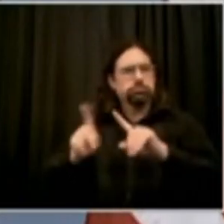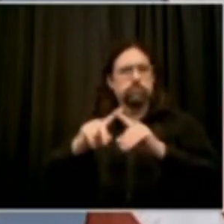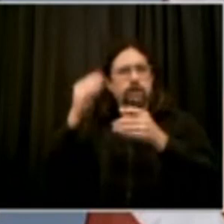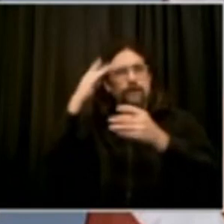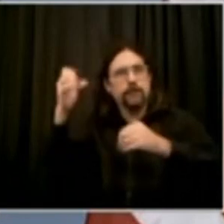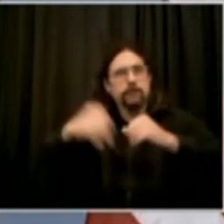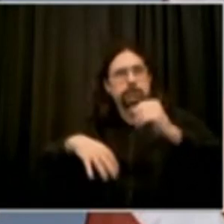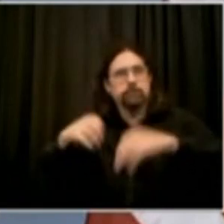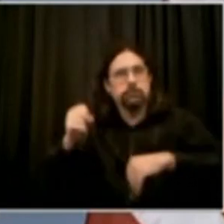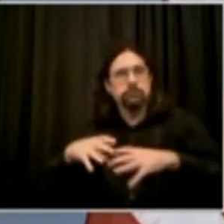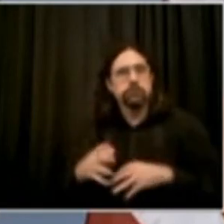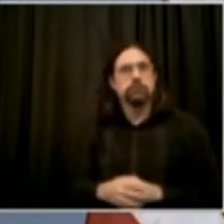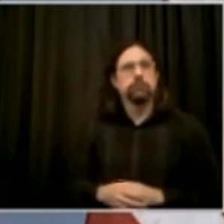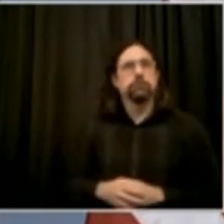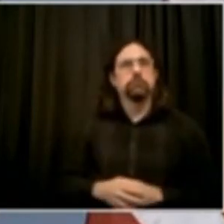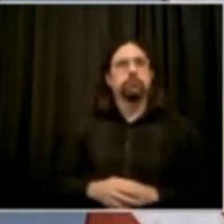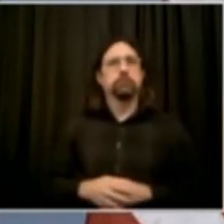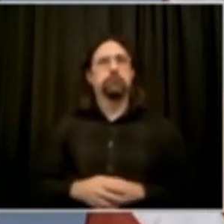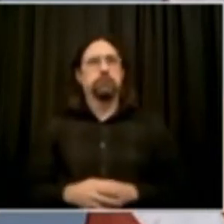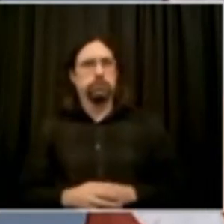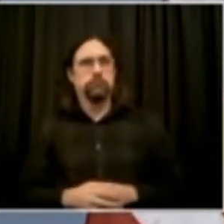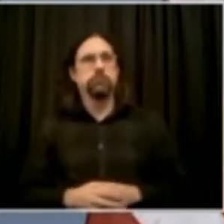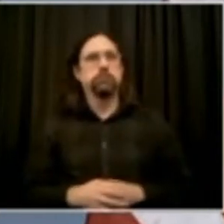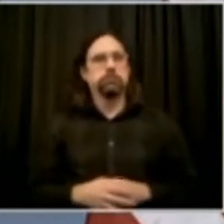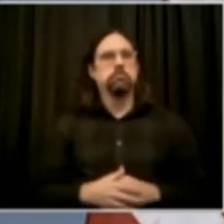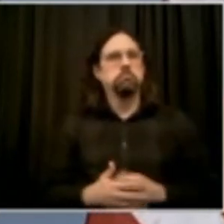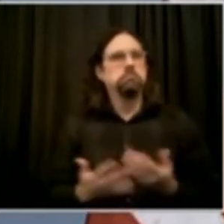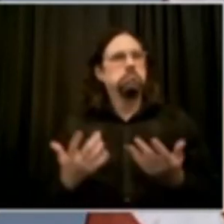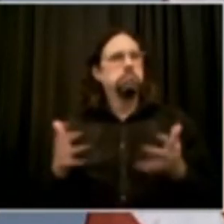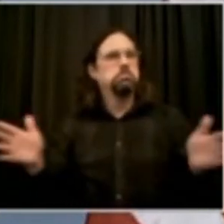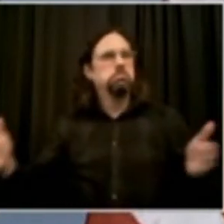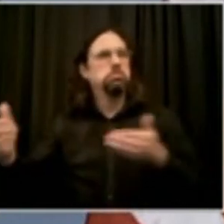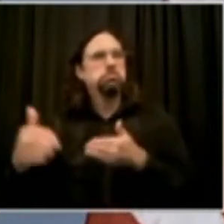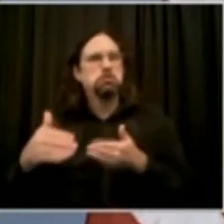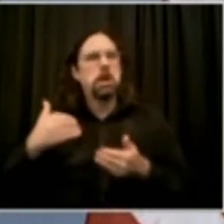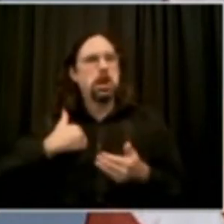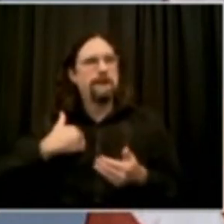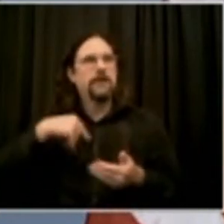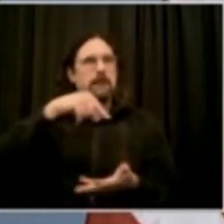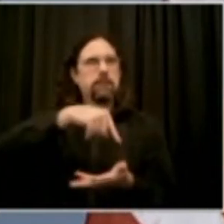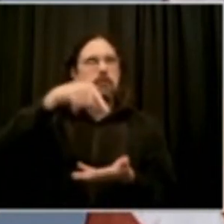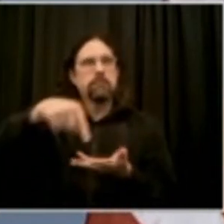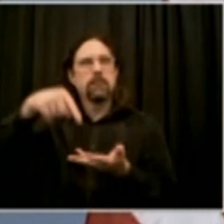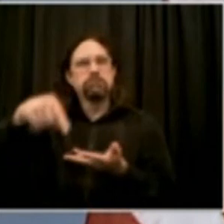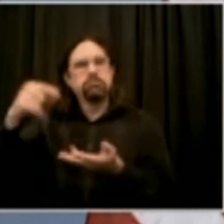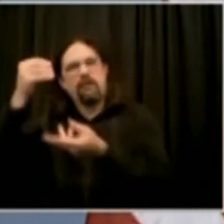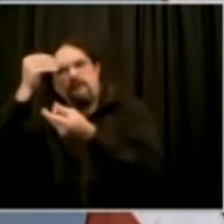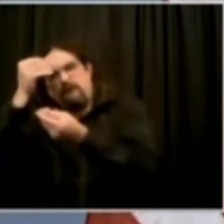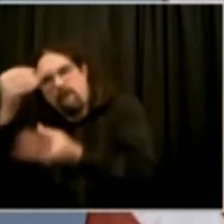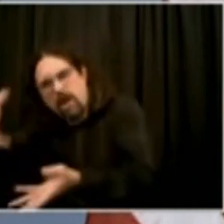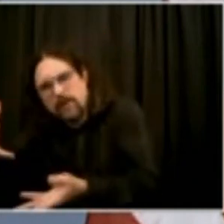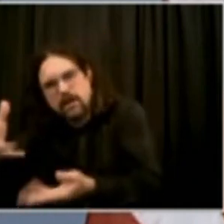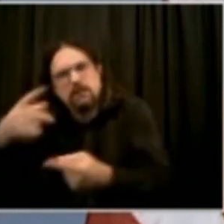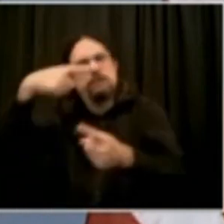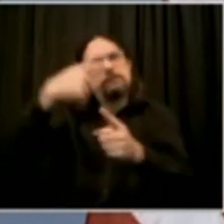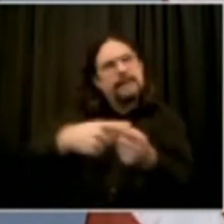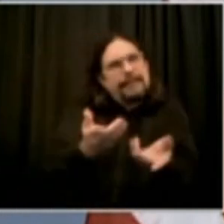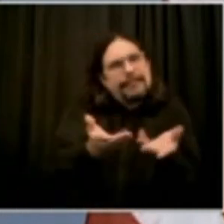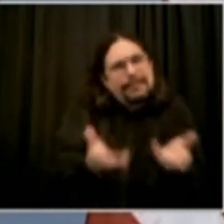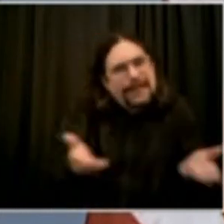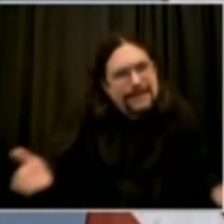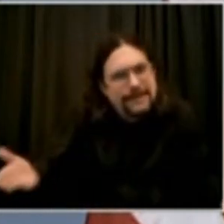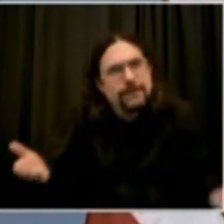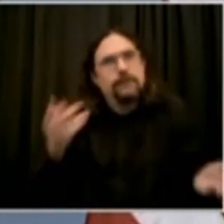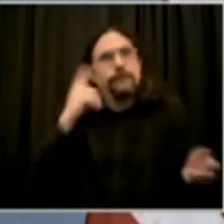services that you might need during the time of your safe separation. This package is going to be translated into 13 additional languages as